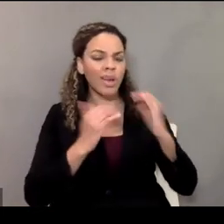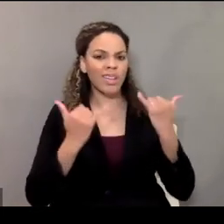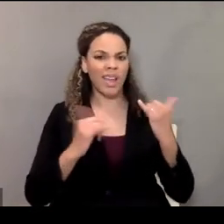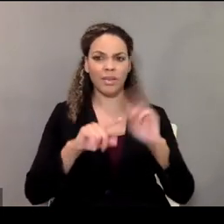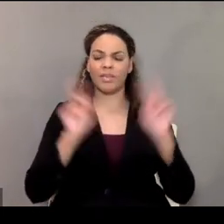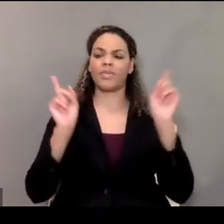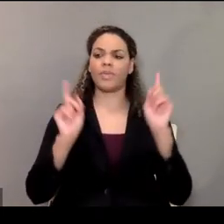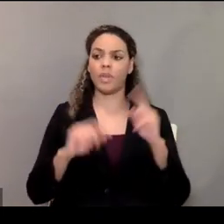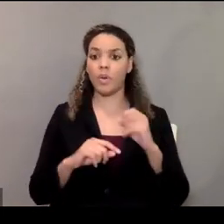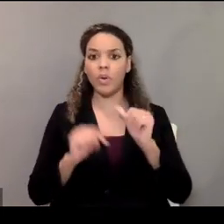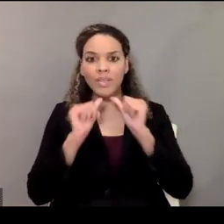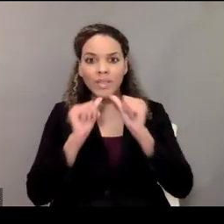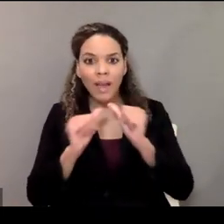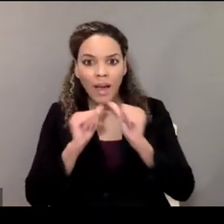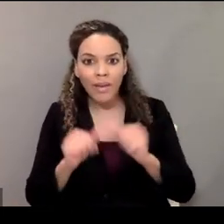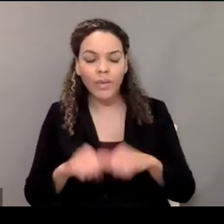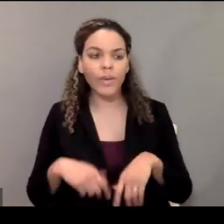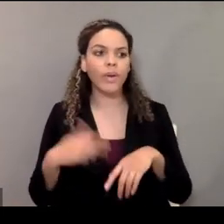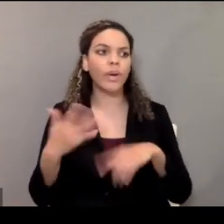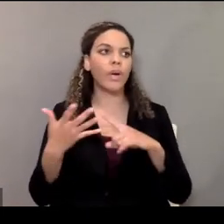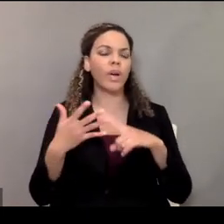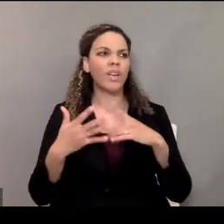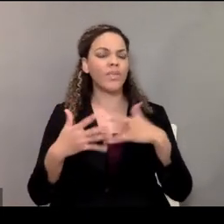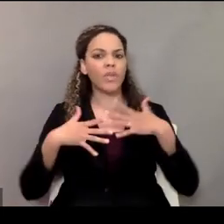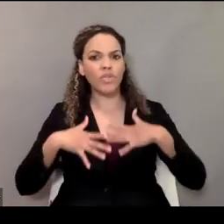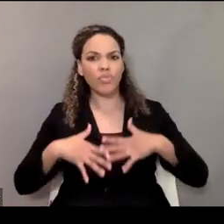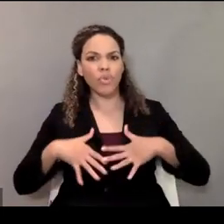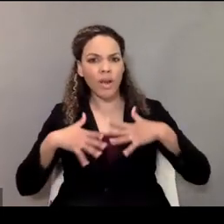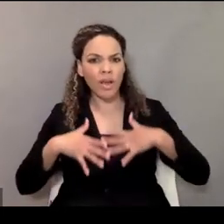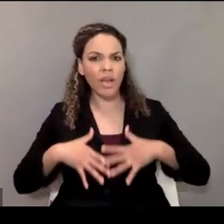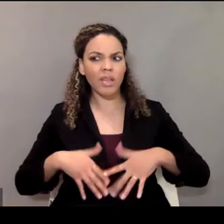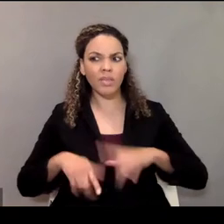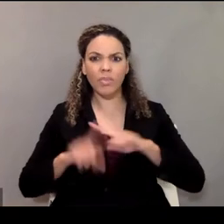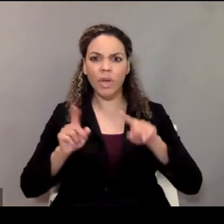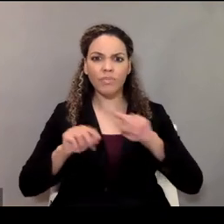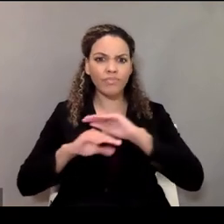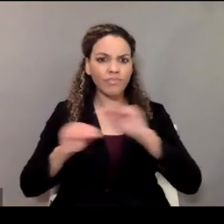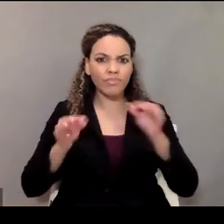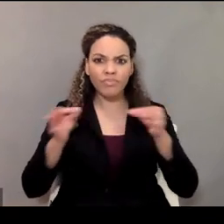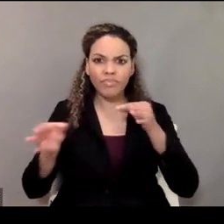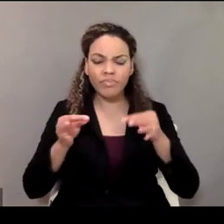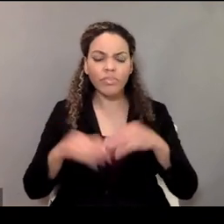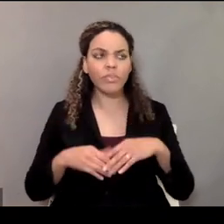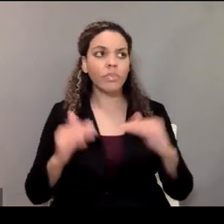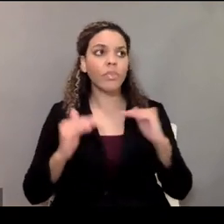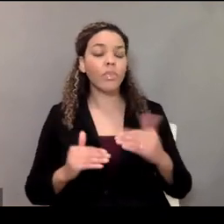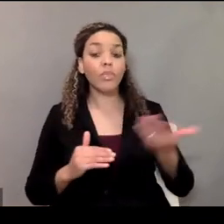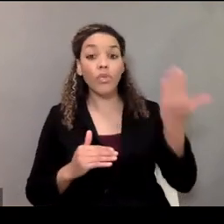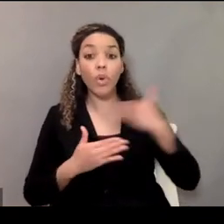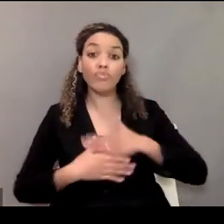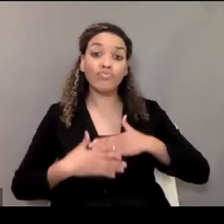denial, unexplained depression, a lack of interest in previously enjoyed activities,